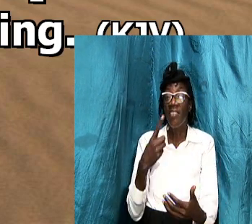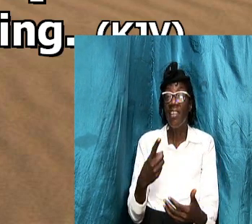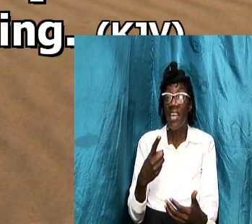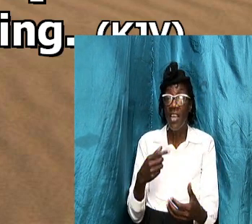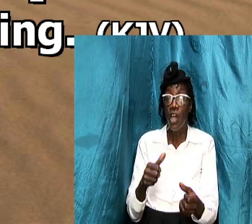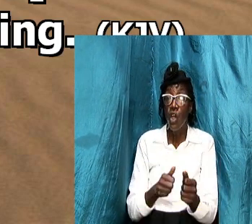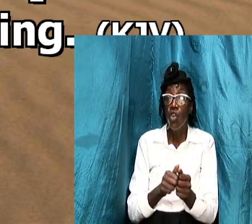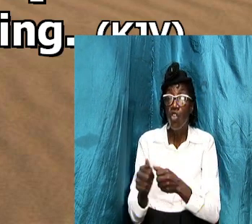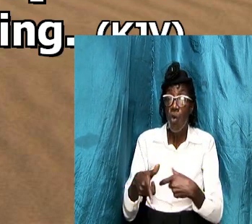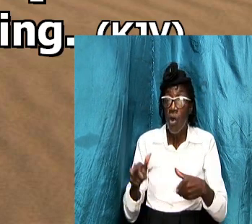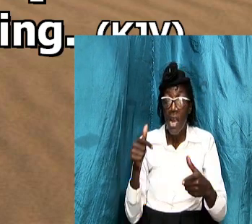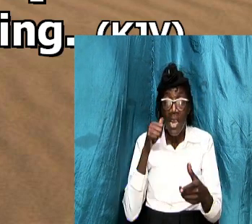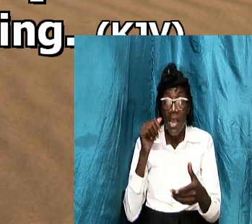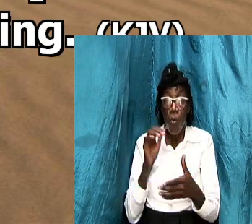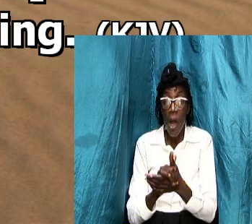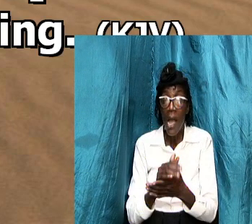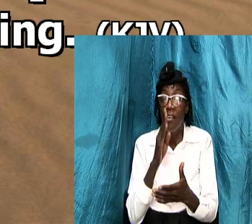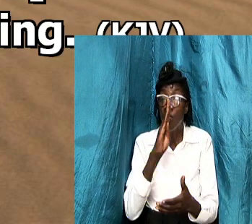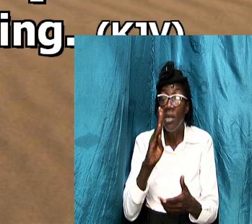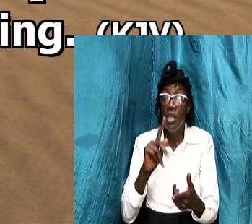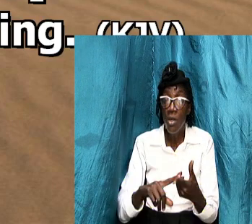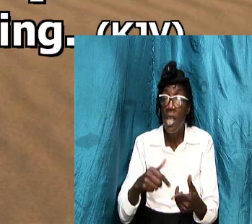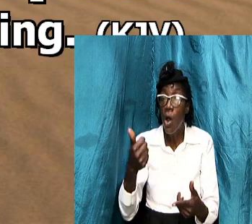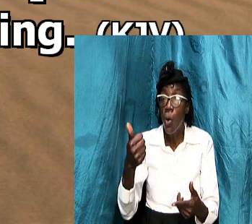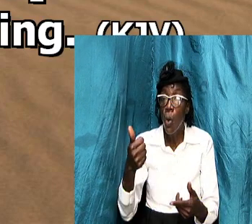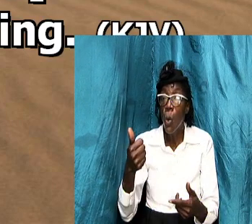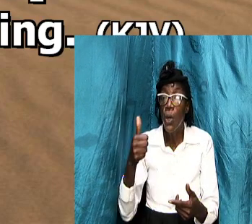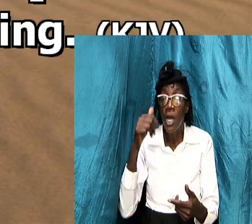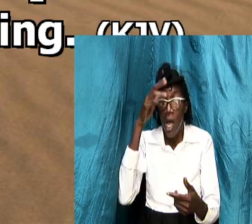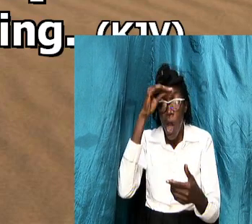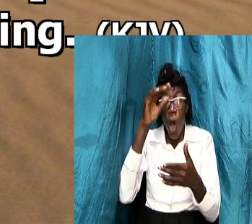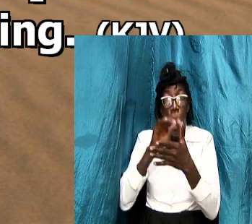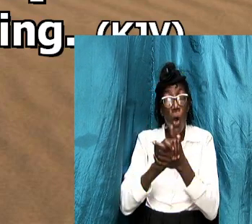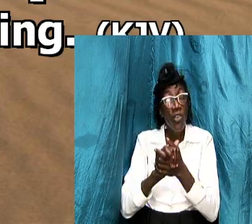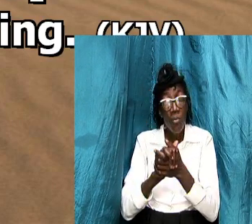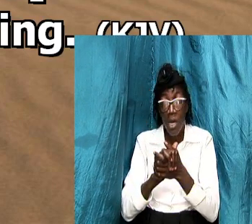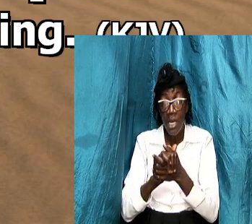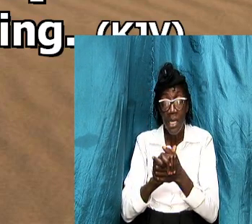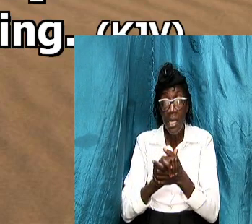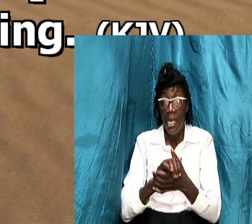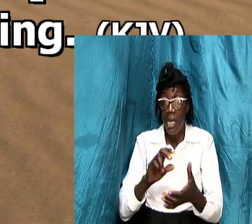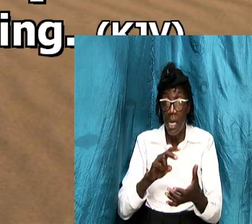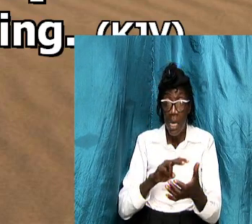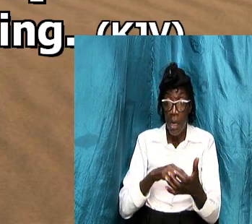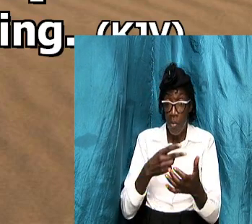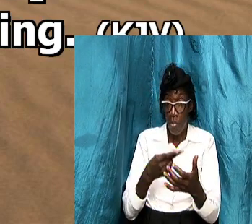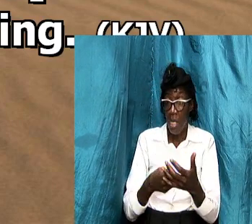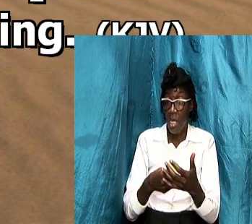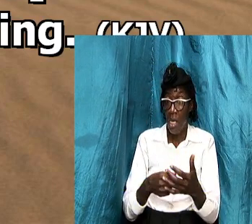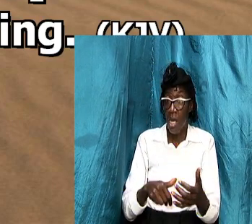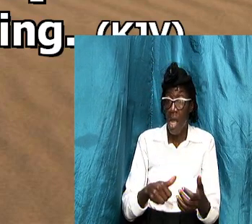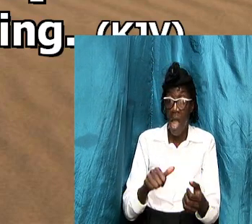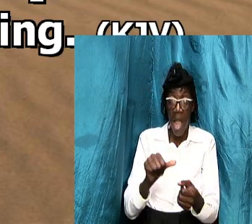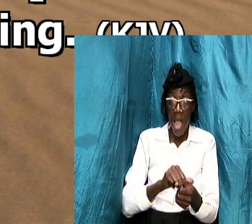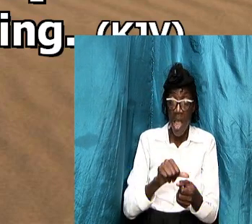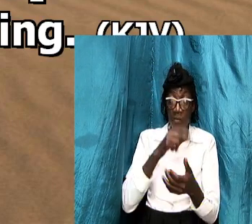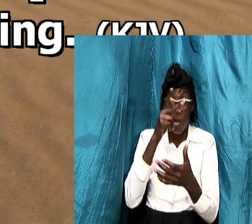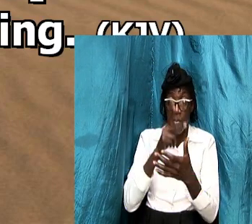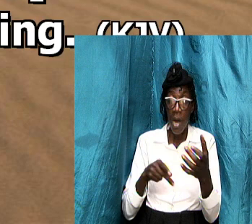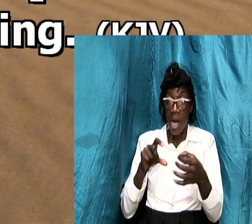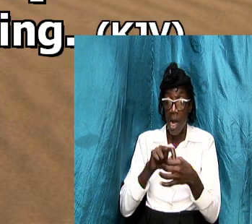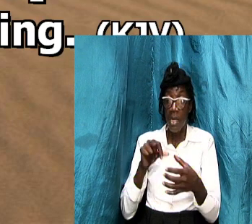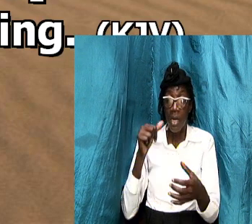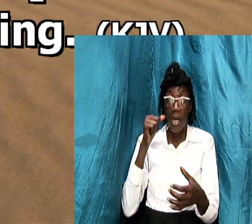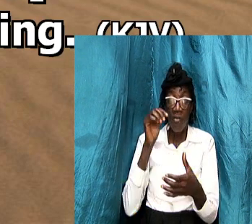in everything in other words in every sphere of the marriage now we're going to come to some things you know because this thing is deep